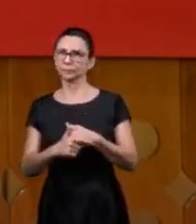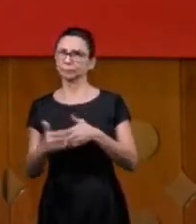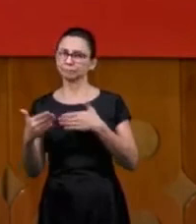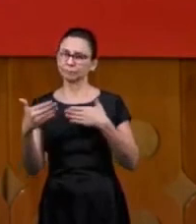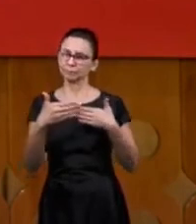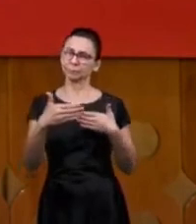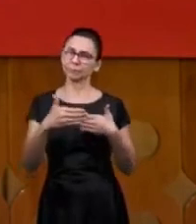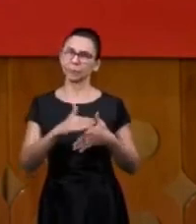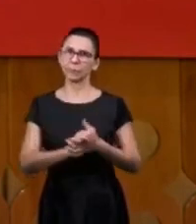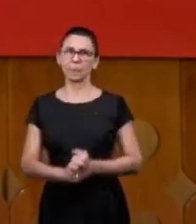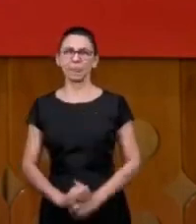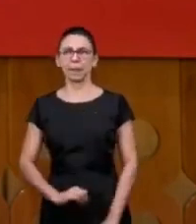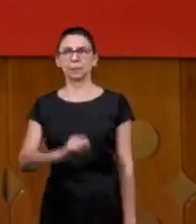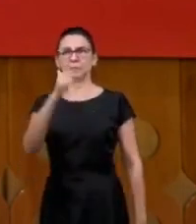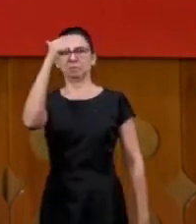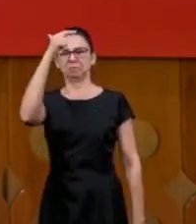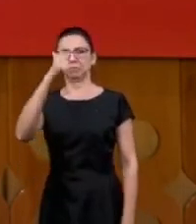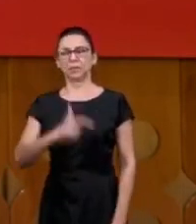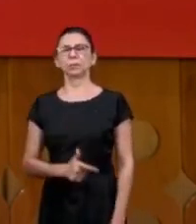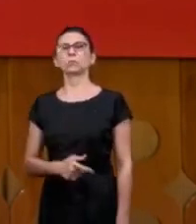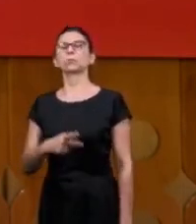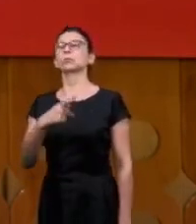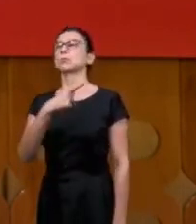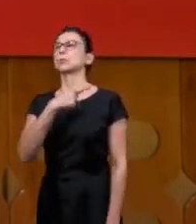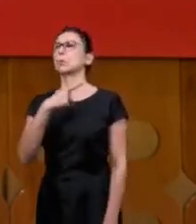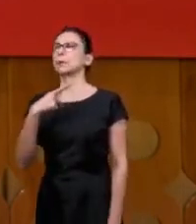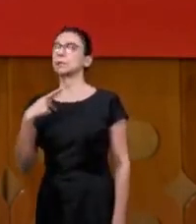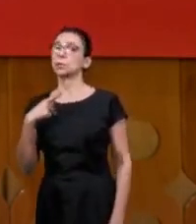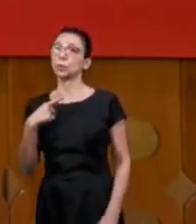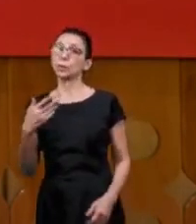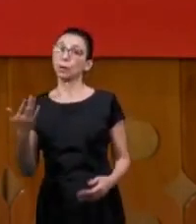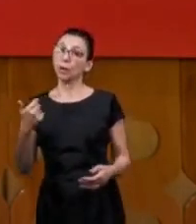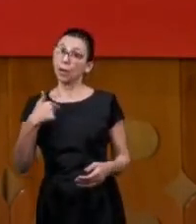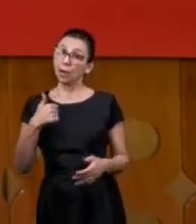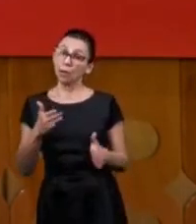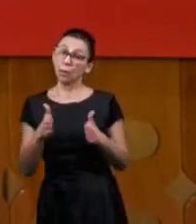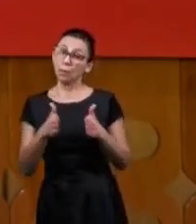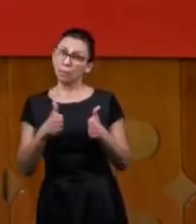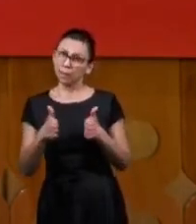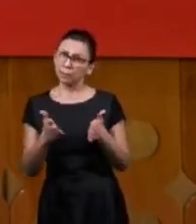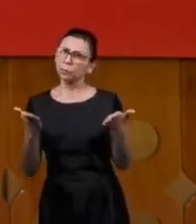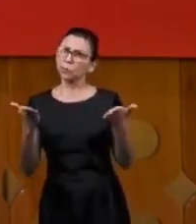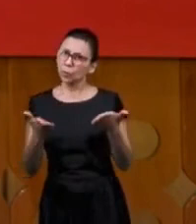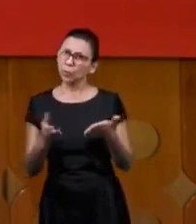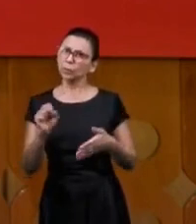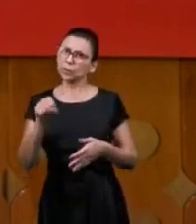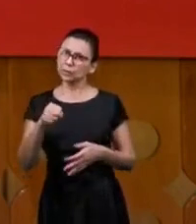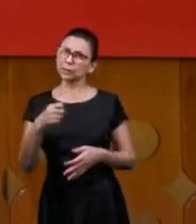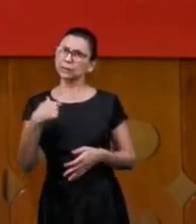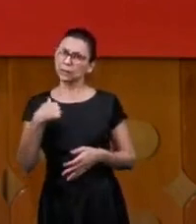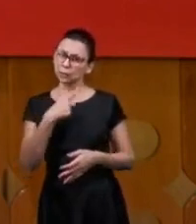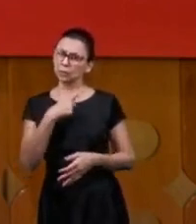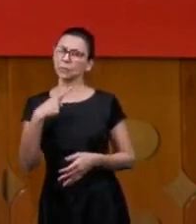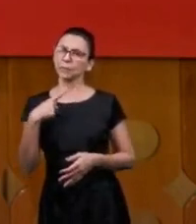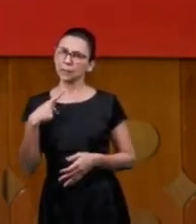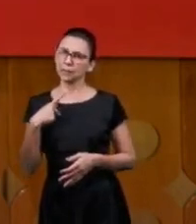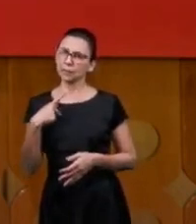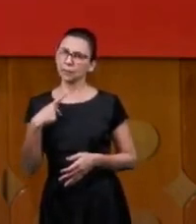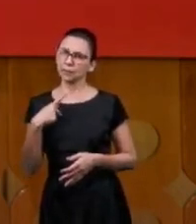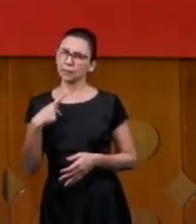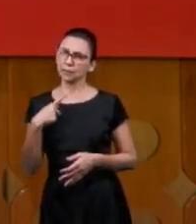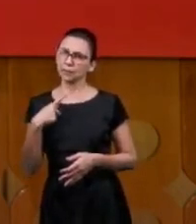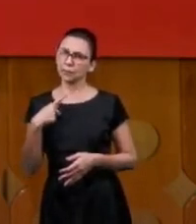exist I am I am forever a pastor if you renounce this vow